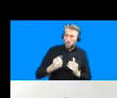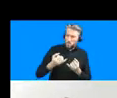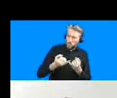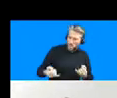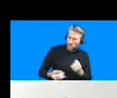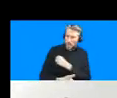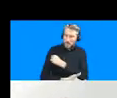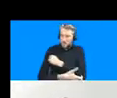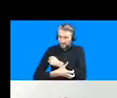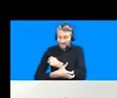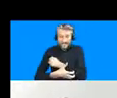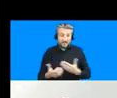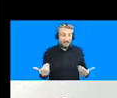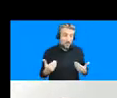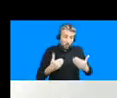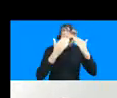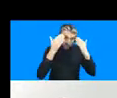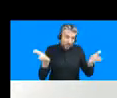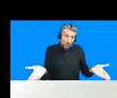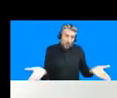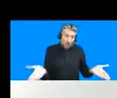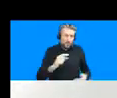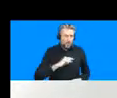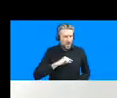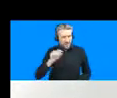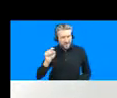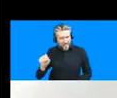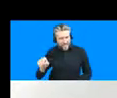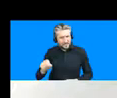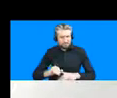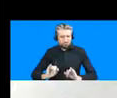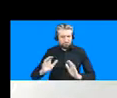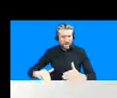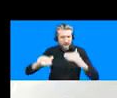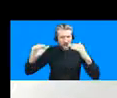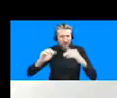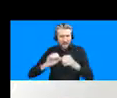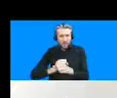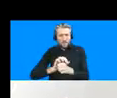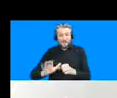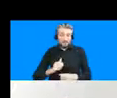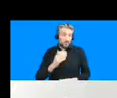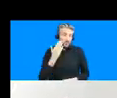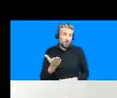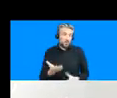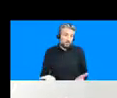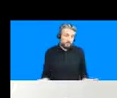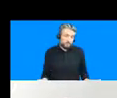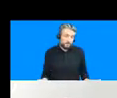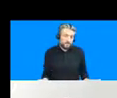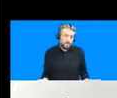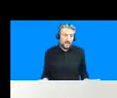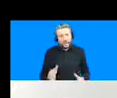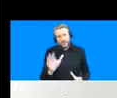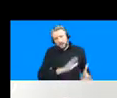we don't actually know what you know the sort of the the actual the facts or dynamics behind these numbers but this is just to give you